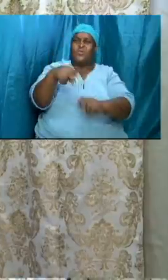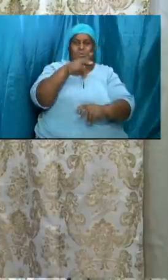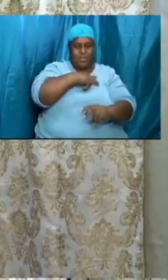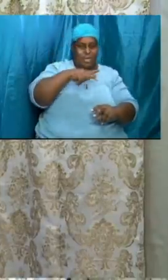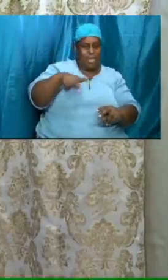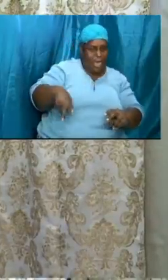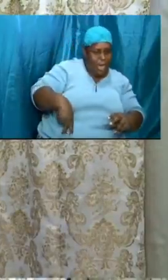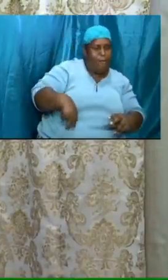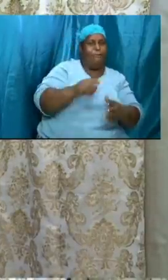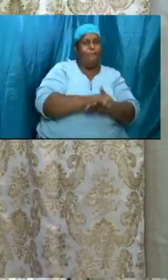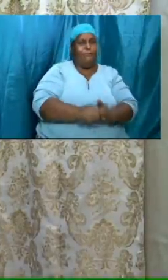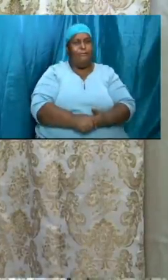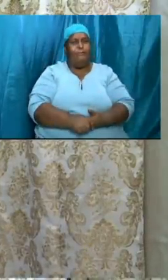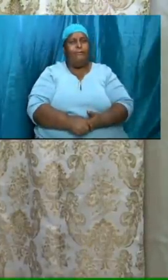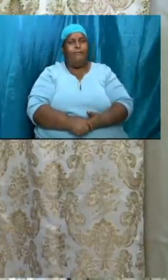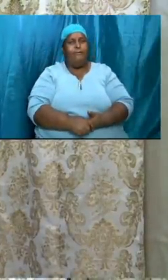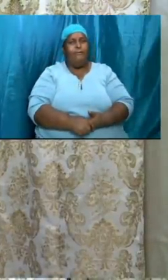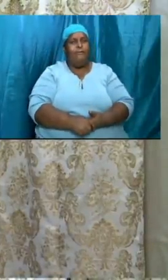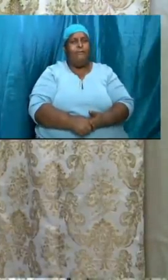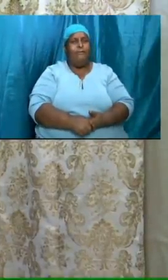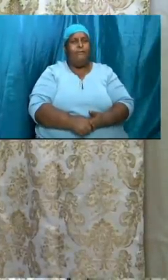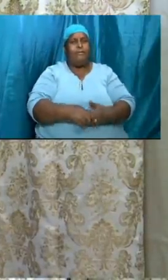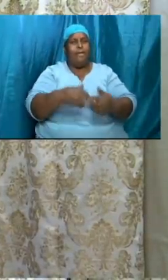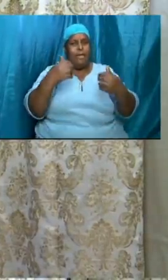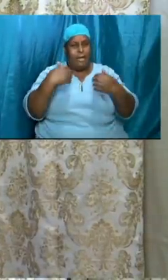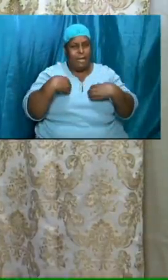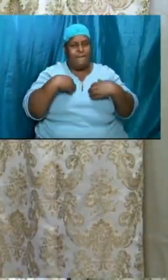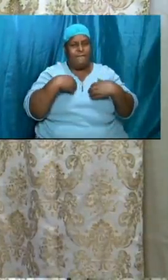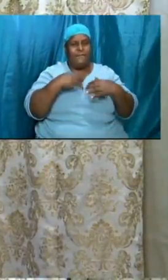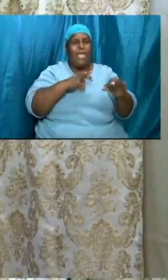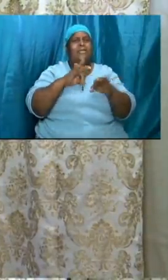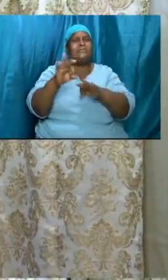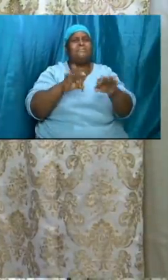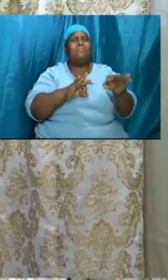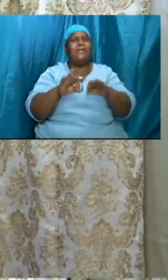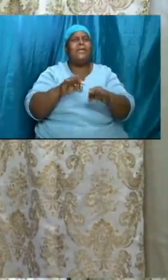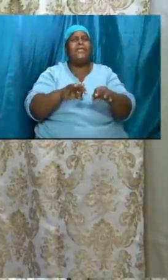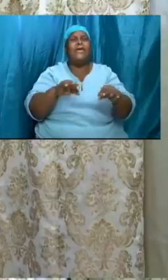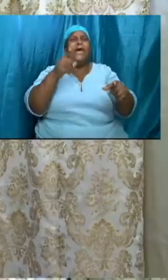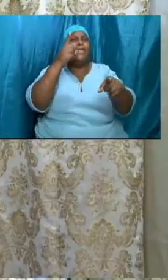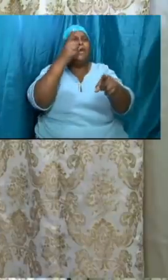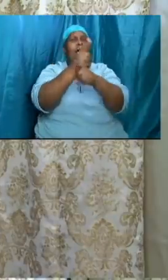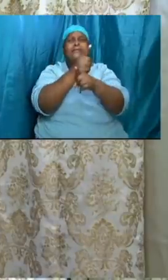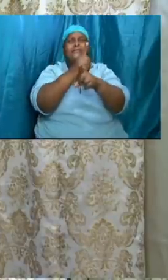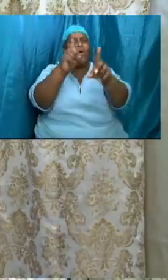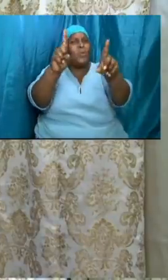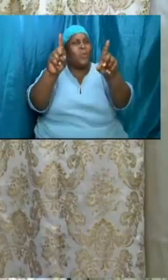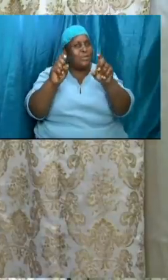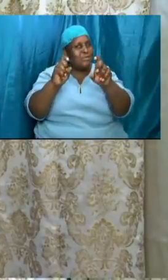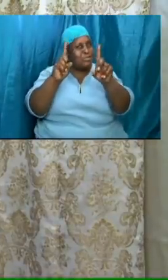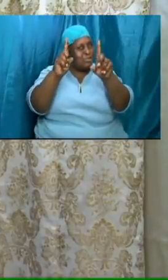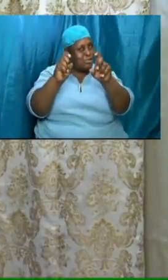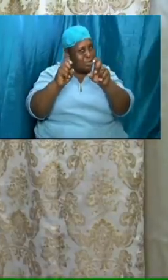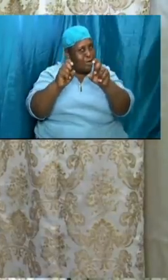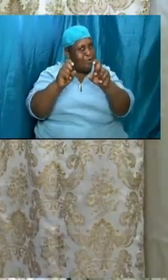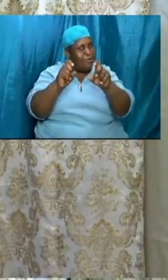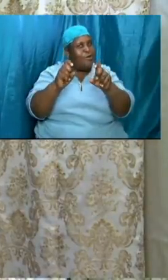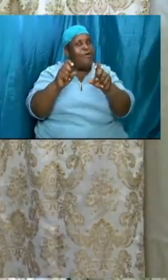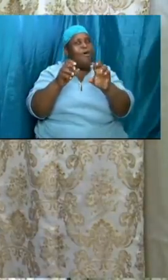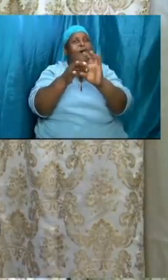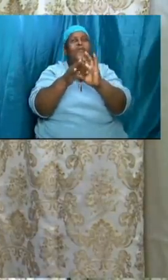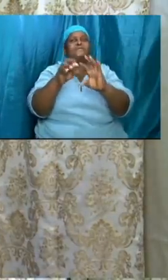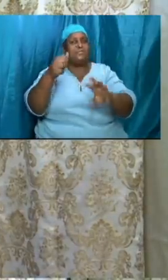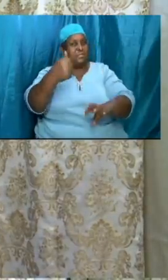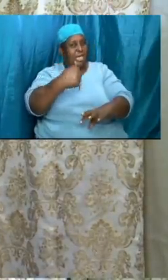are going to have to explain and give an account of ourselves of our stewardship to